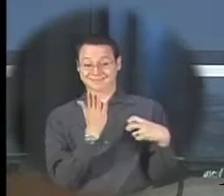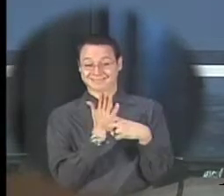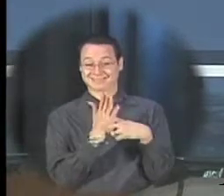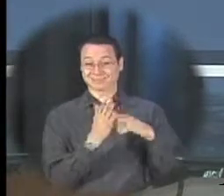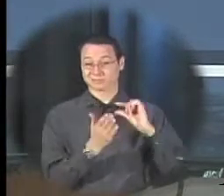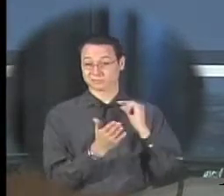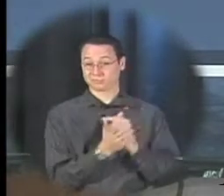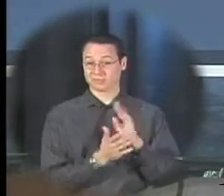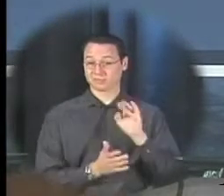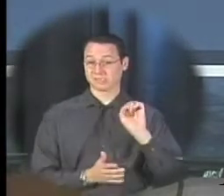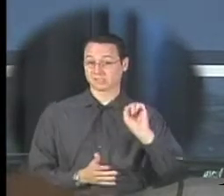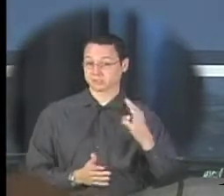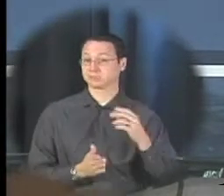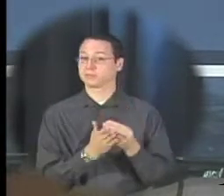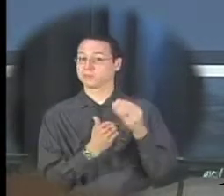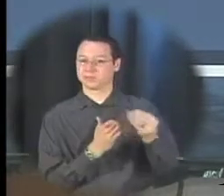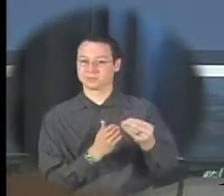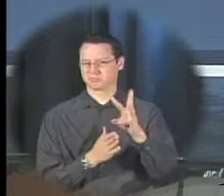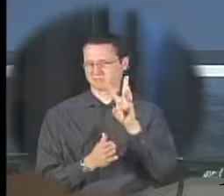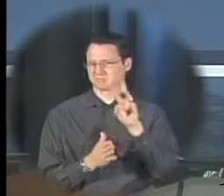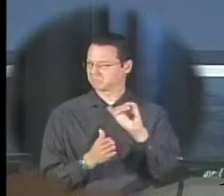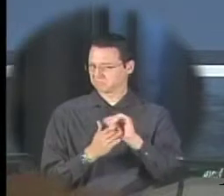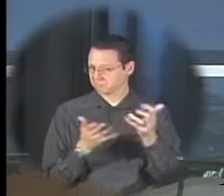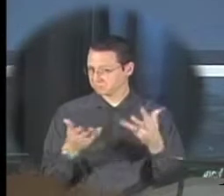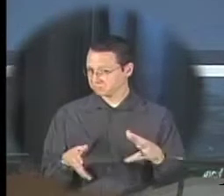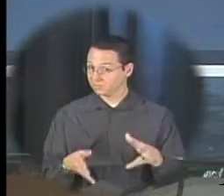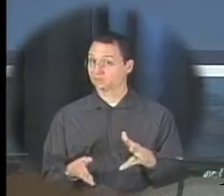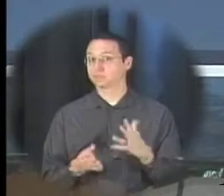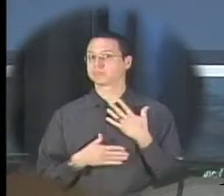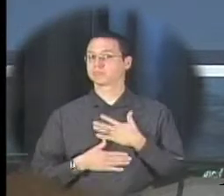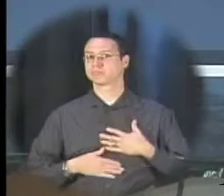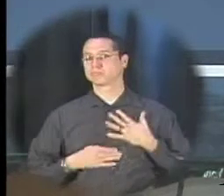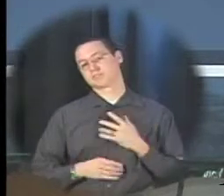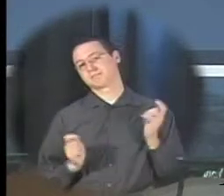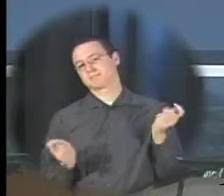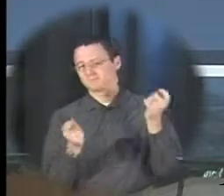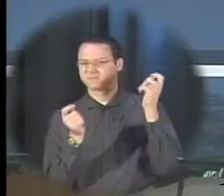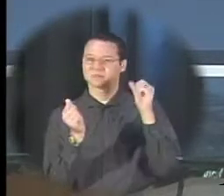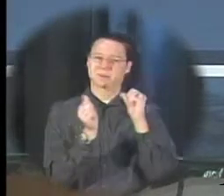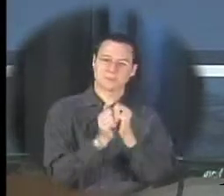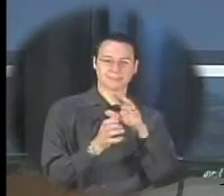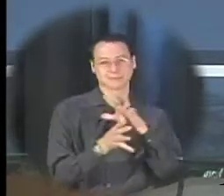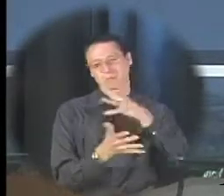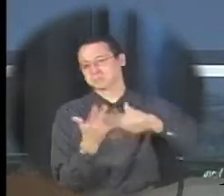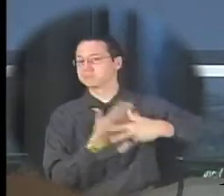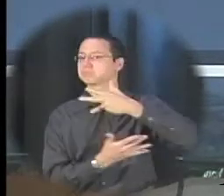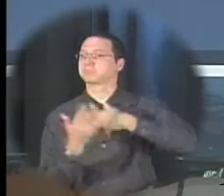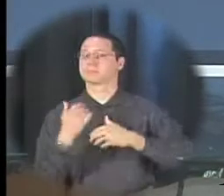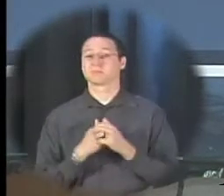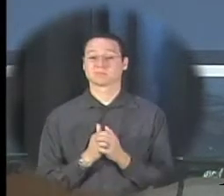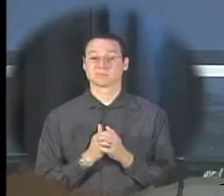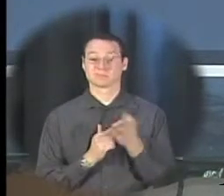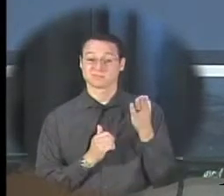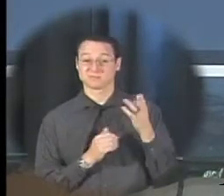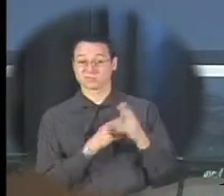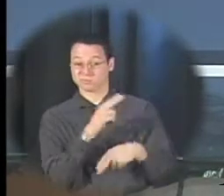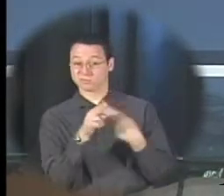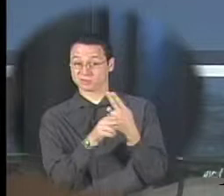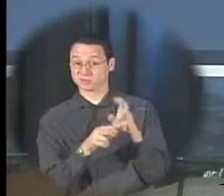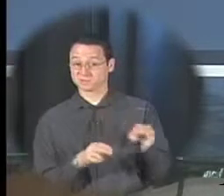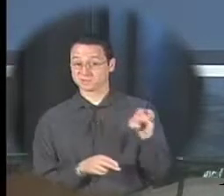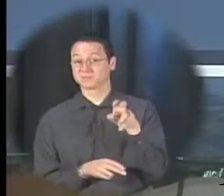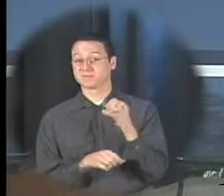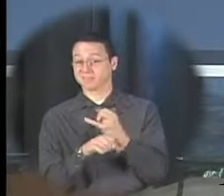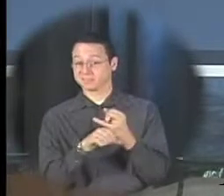bash ticket is only 60 dollars and it's a great way to celebrate your final years of high school with your fellow seniors pitbull will be performing at